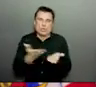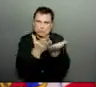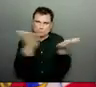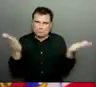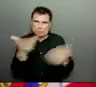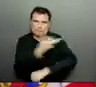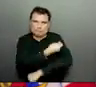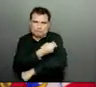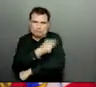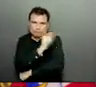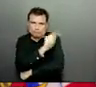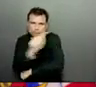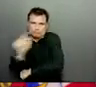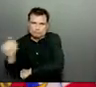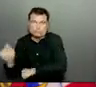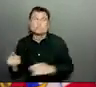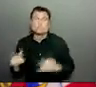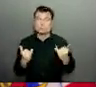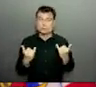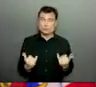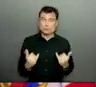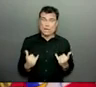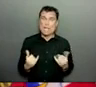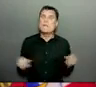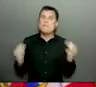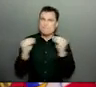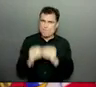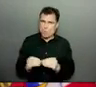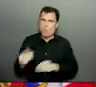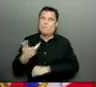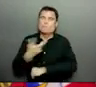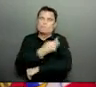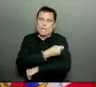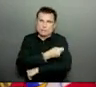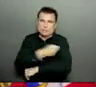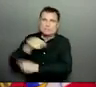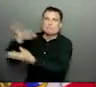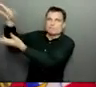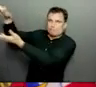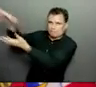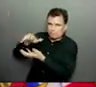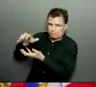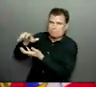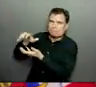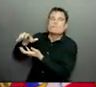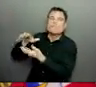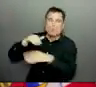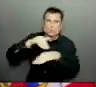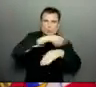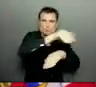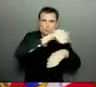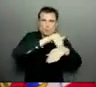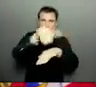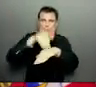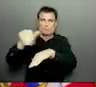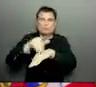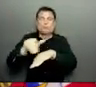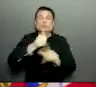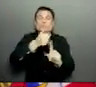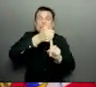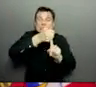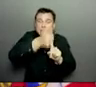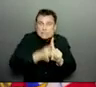vaccine deliveries have arrived in every health authority in British Columbia. As we saw last week in Vancouver